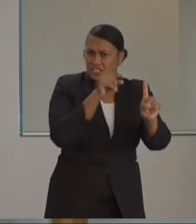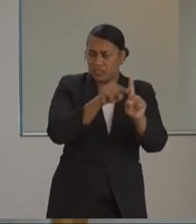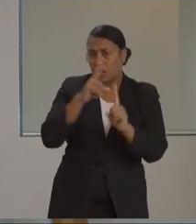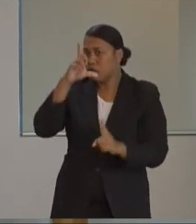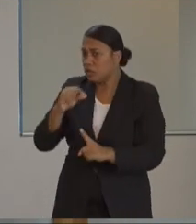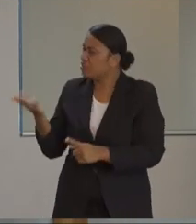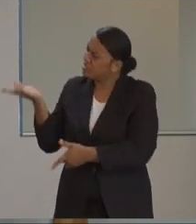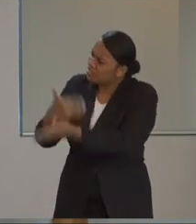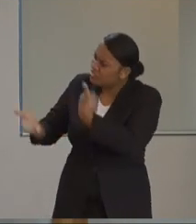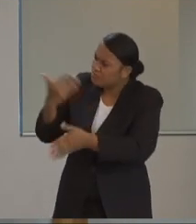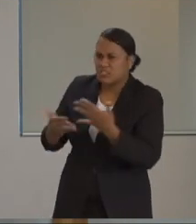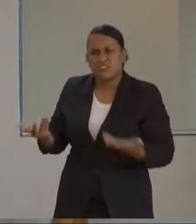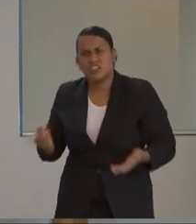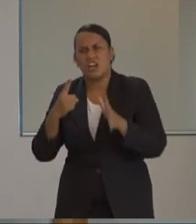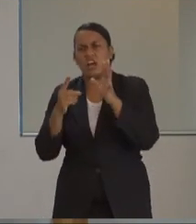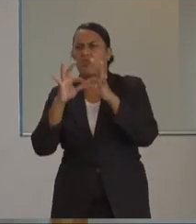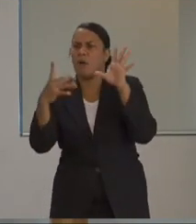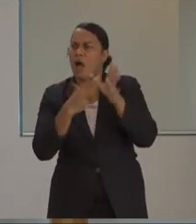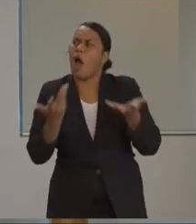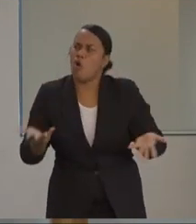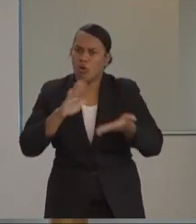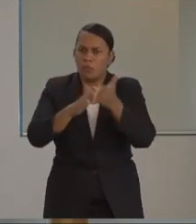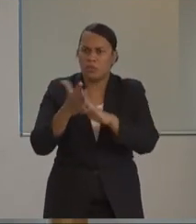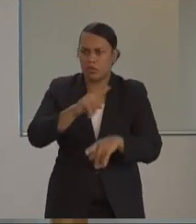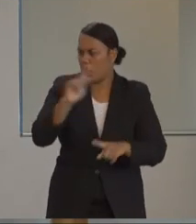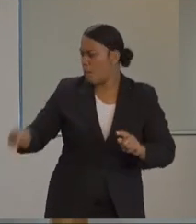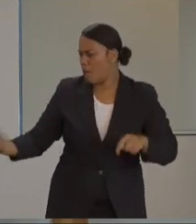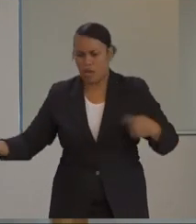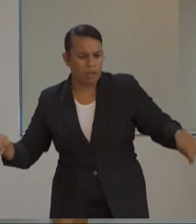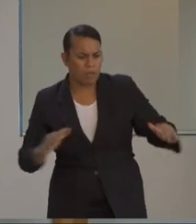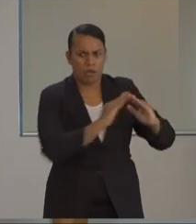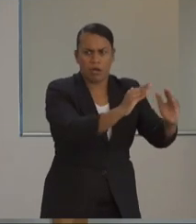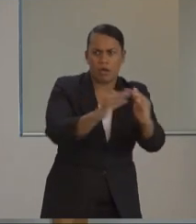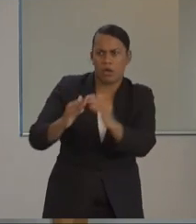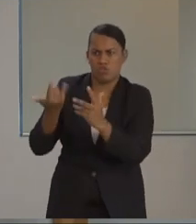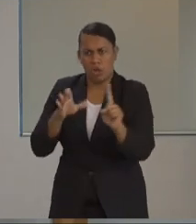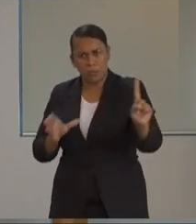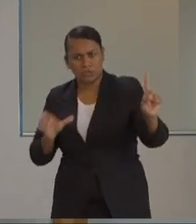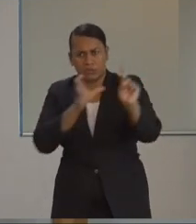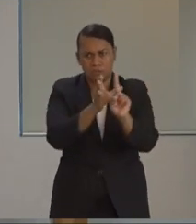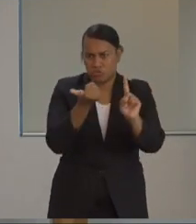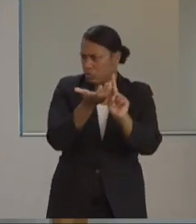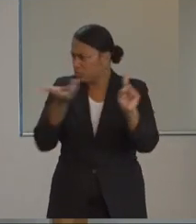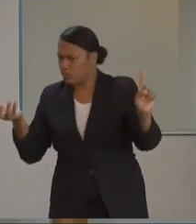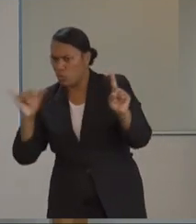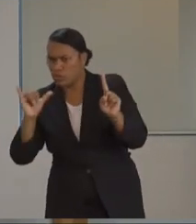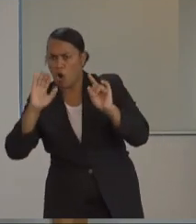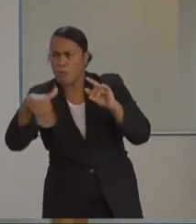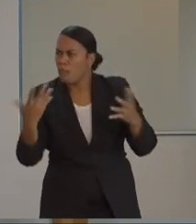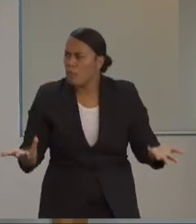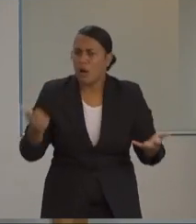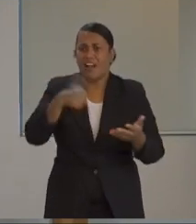no lockdown happening in Barr, are there nearby neighbours or was she living in an isolated home? What are we talking about in terms of